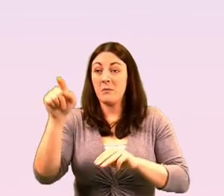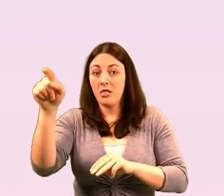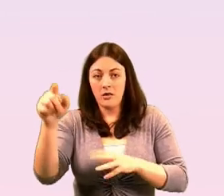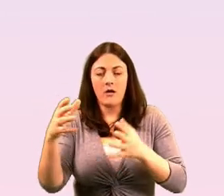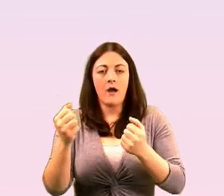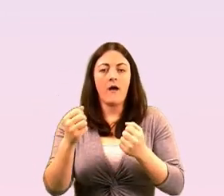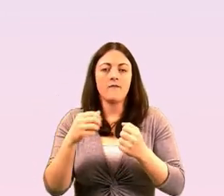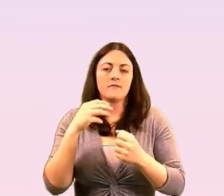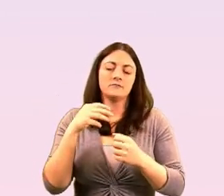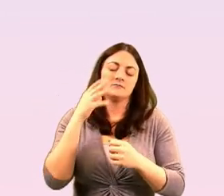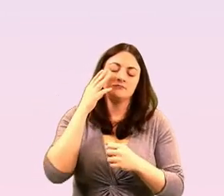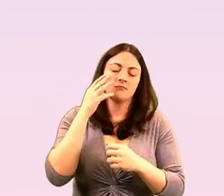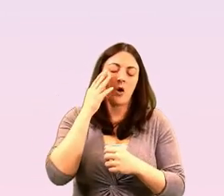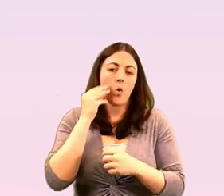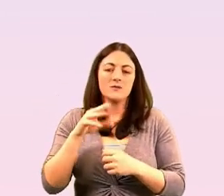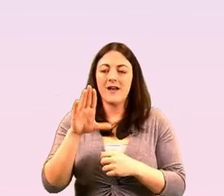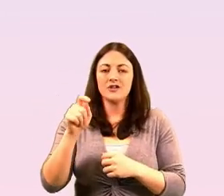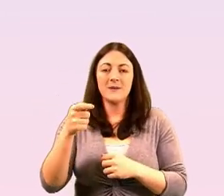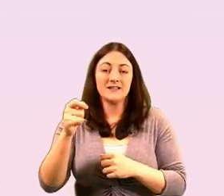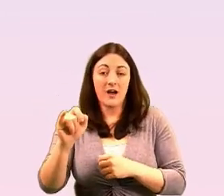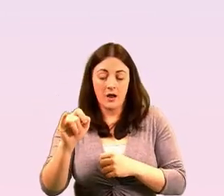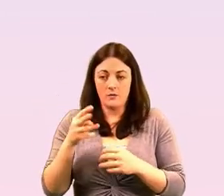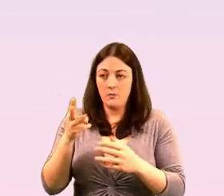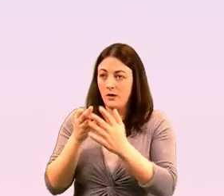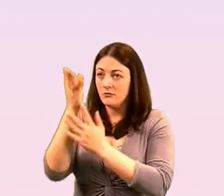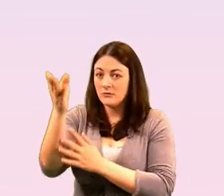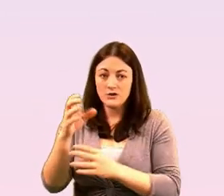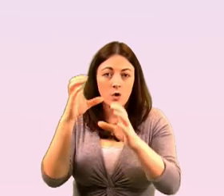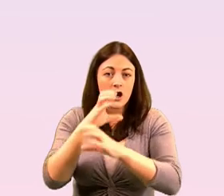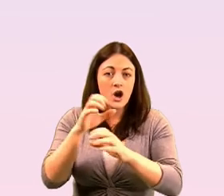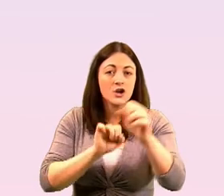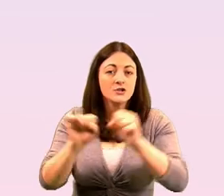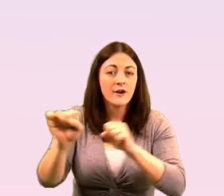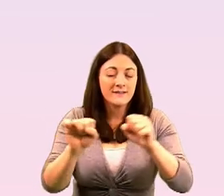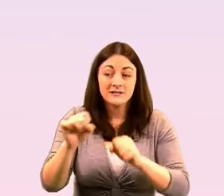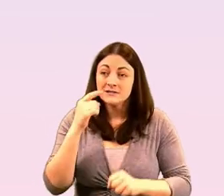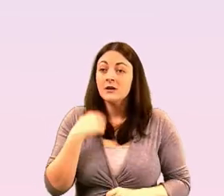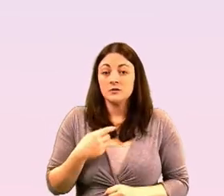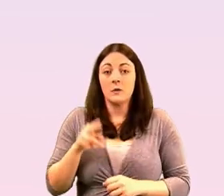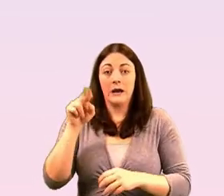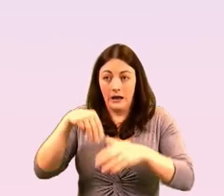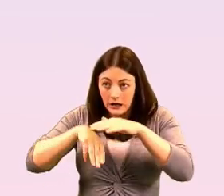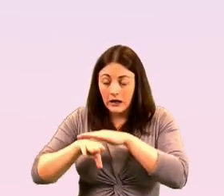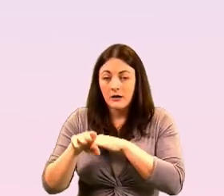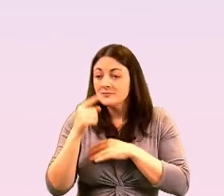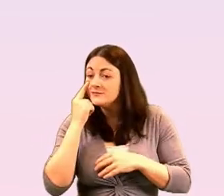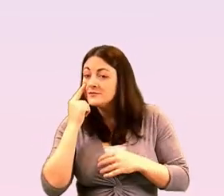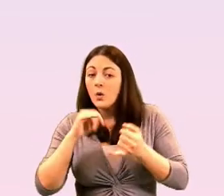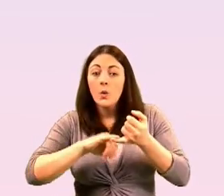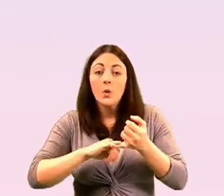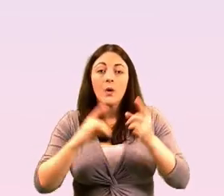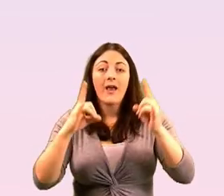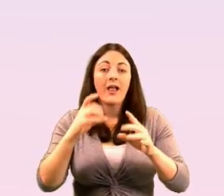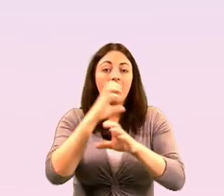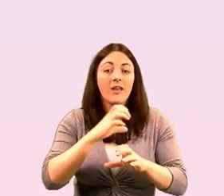and social care services and what we've done really is we've mapped out who are the main health care professionals